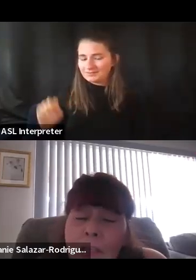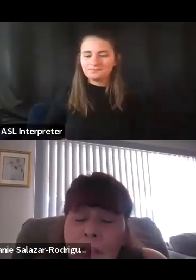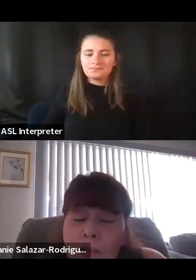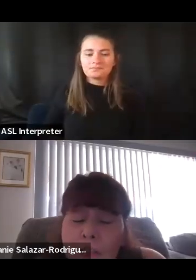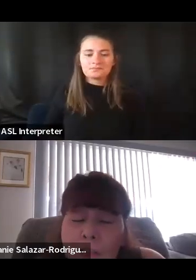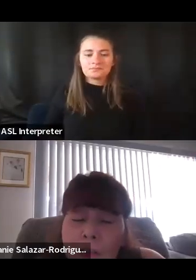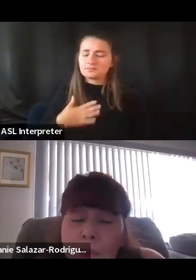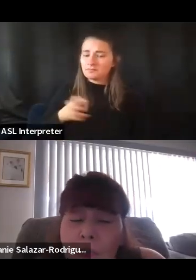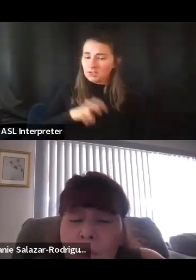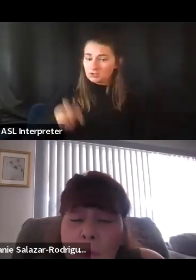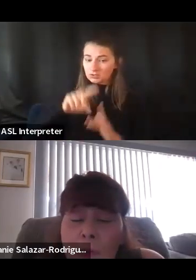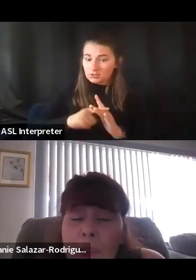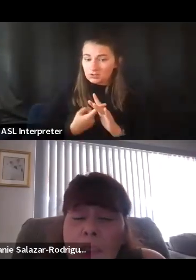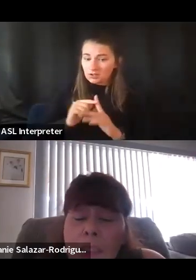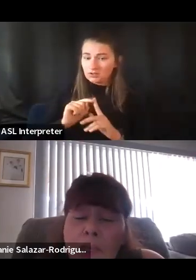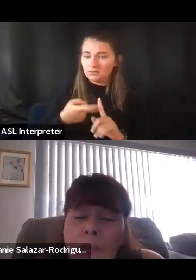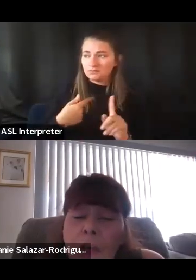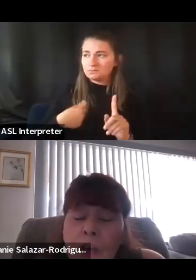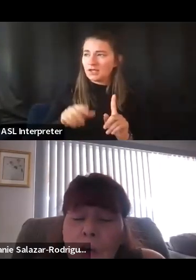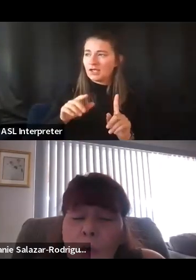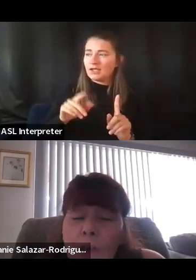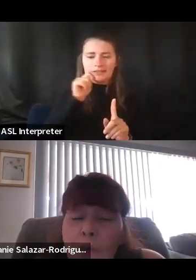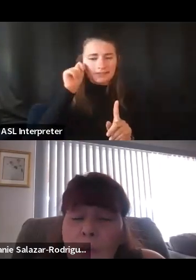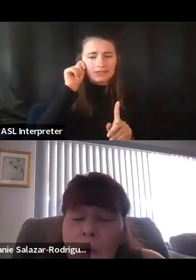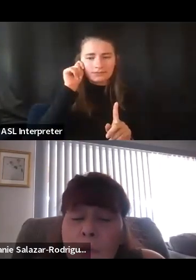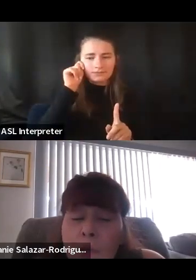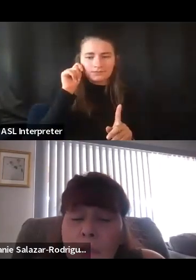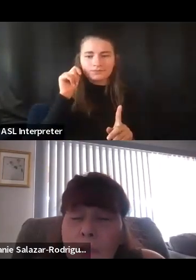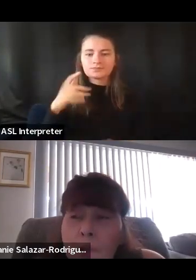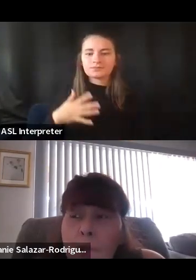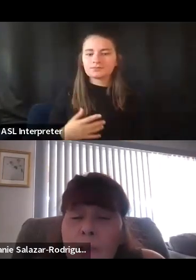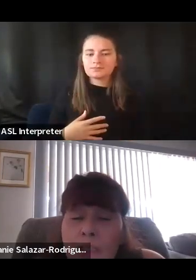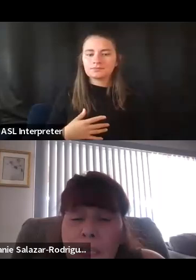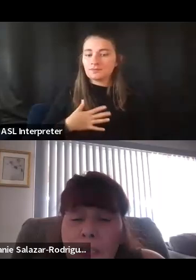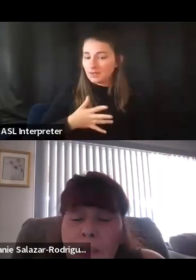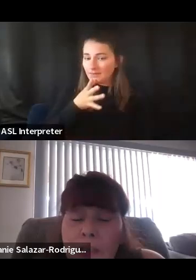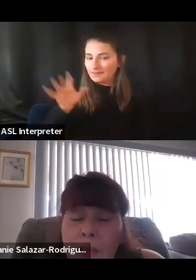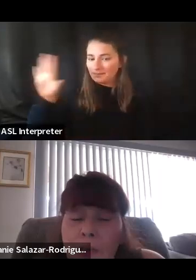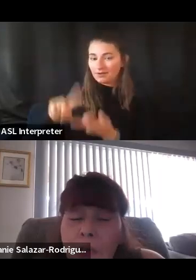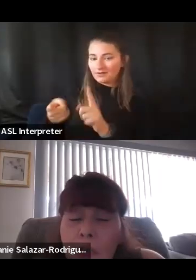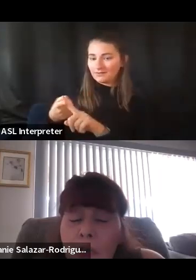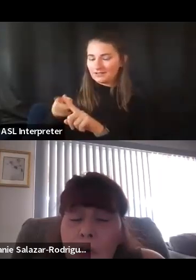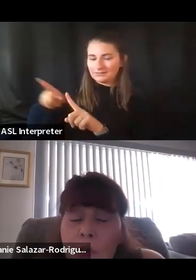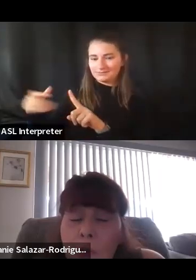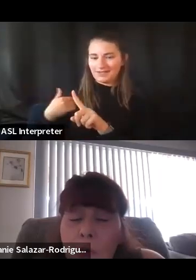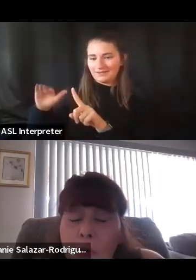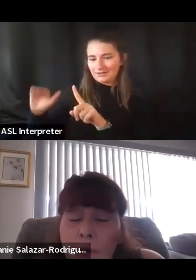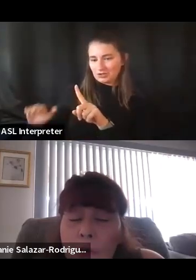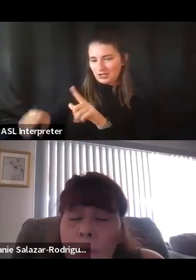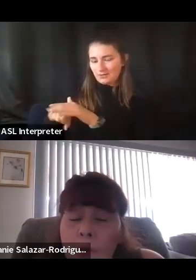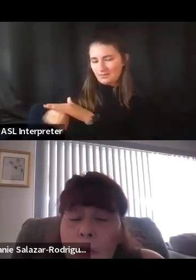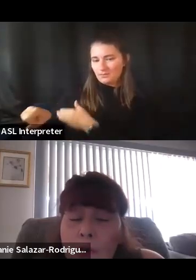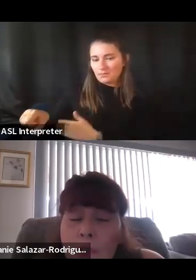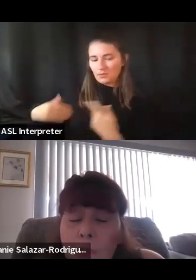journey actually started when I was probably a teenager. One of my mom's, um, friends had a child who was born